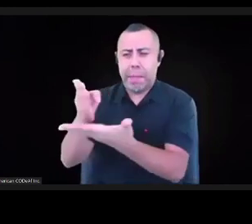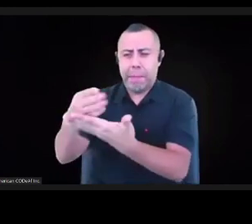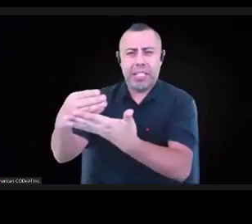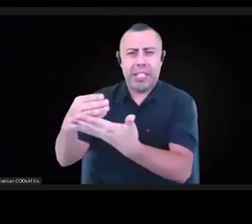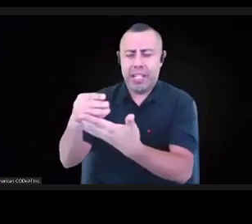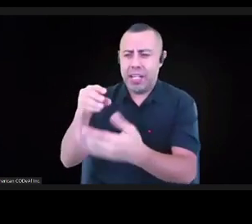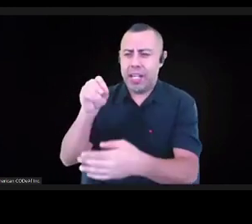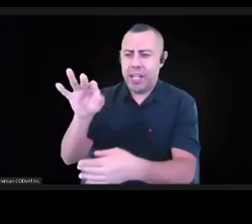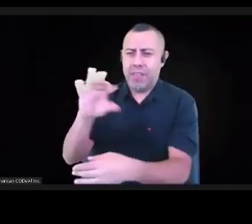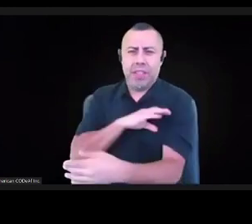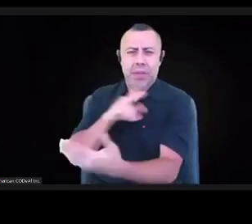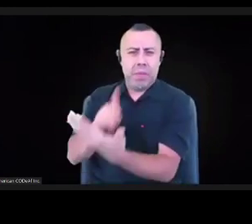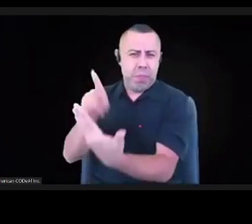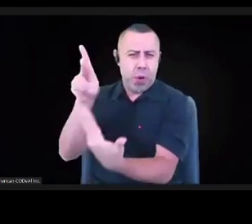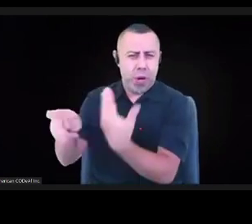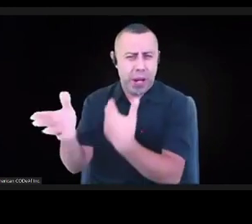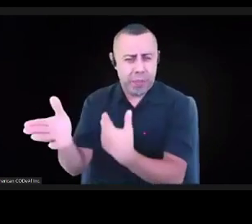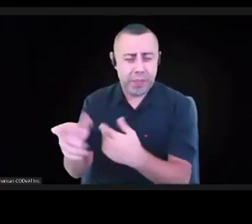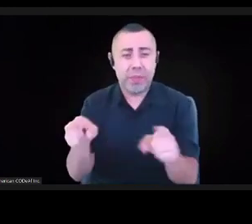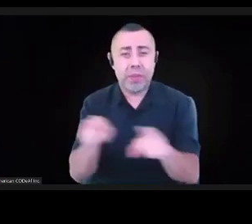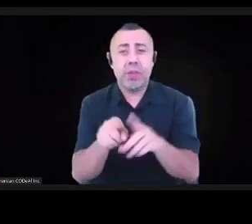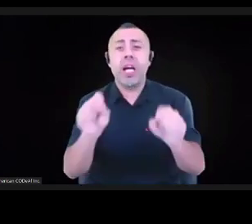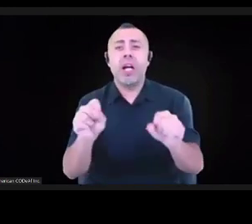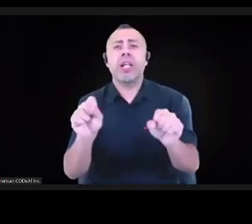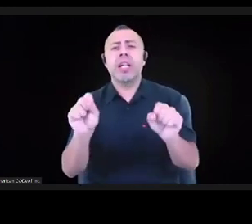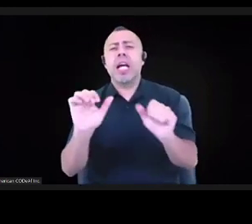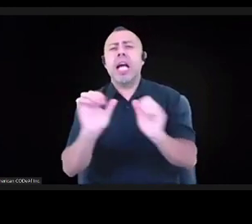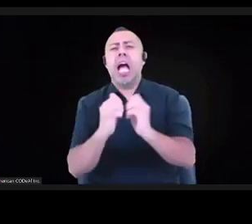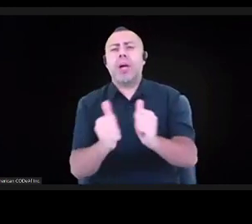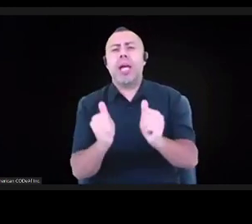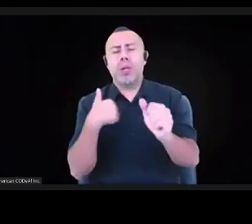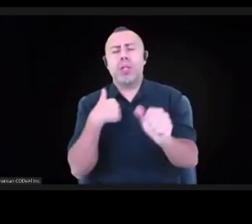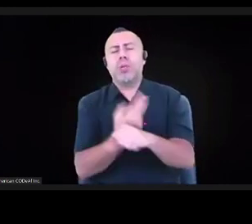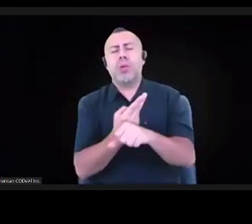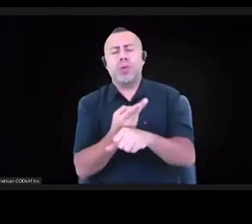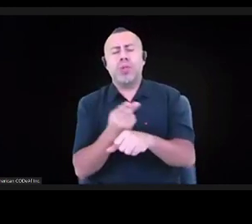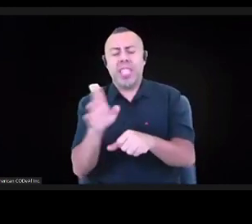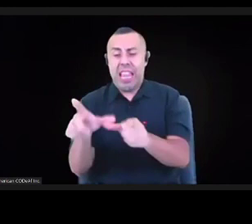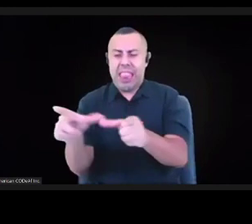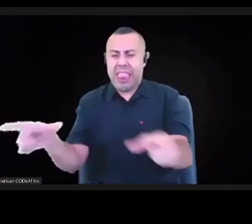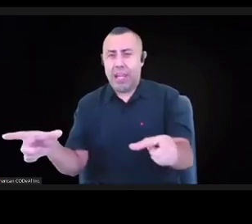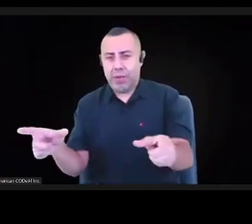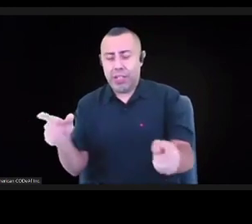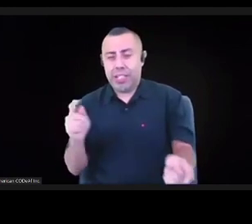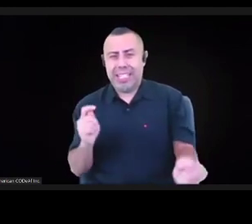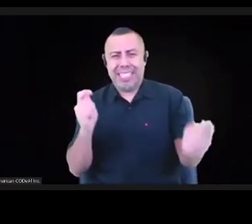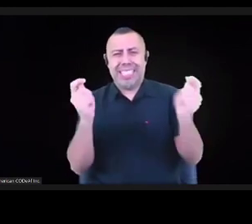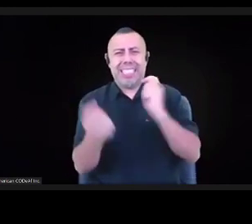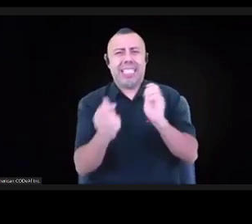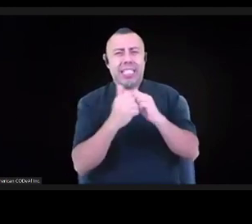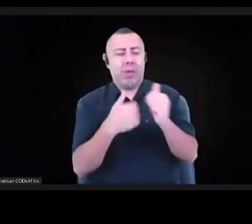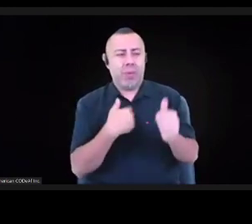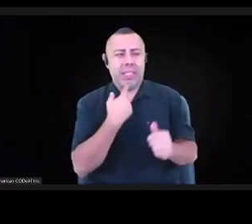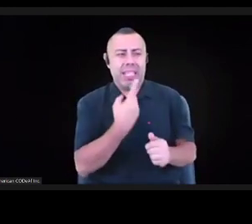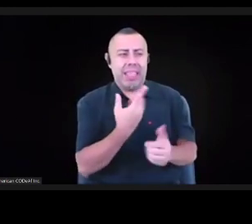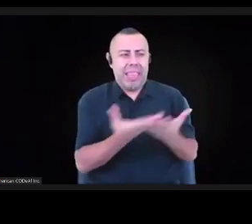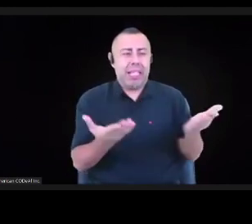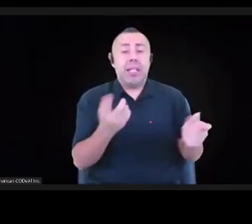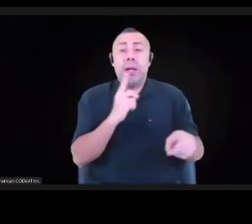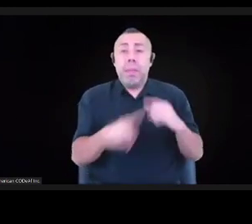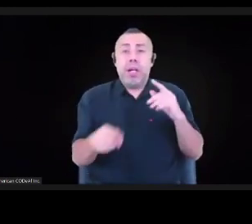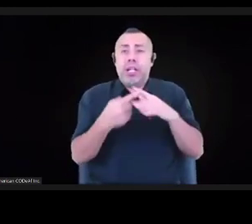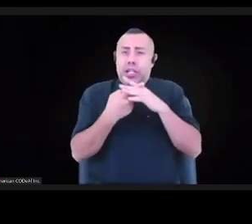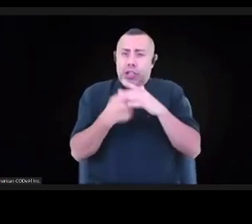that inside the foundation? We might change how we say that, but to start to raise some critical analysis, where there are